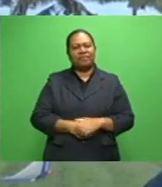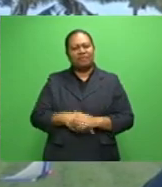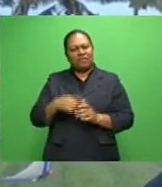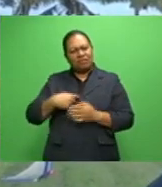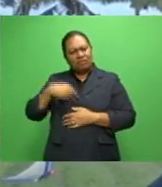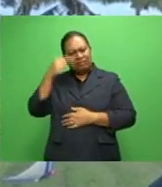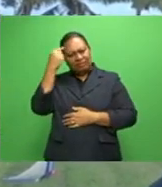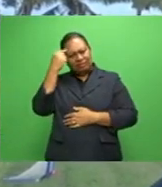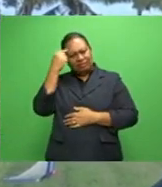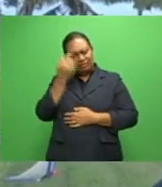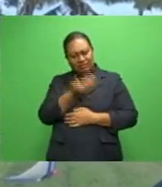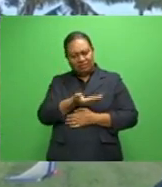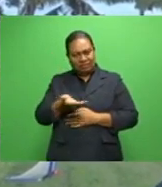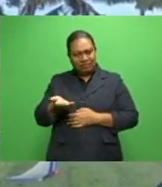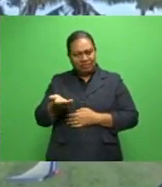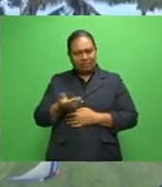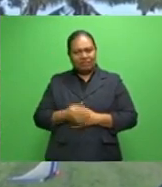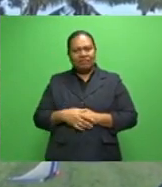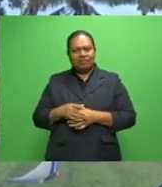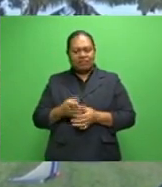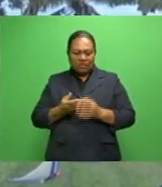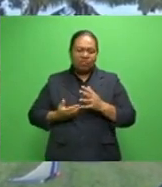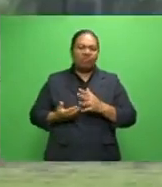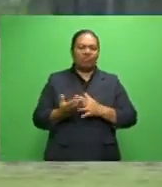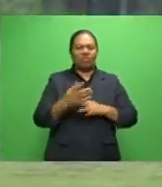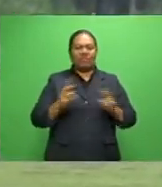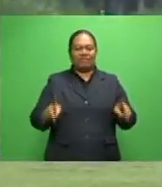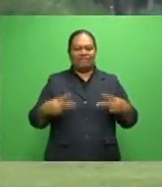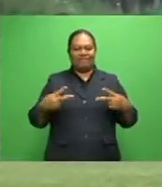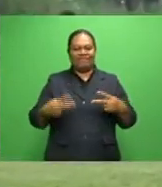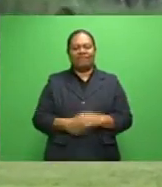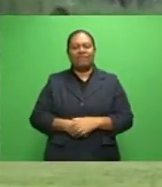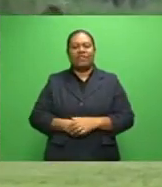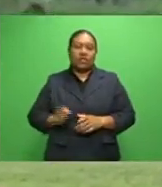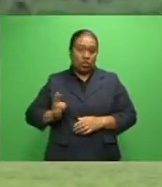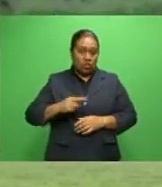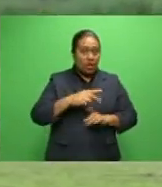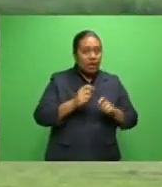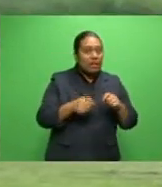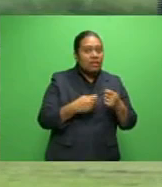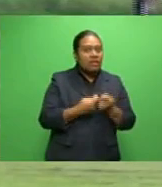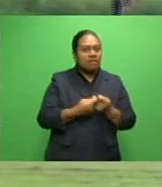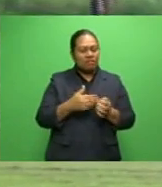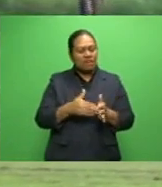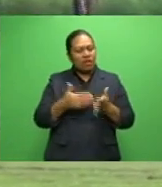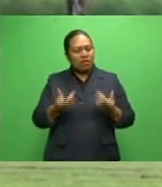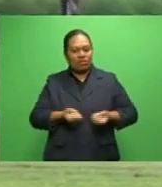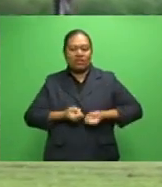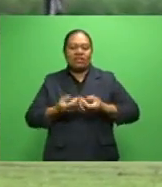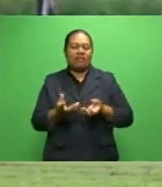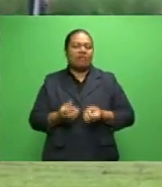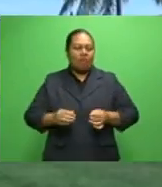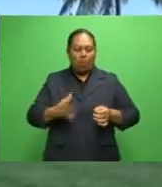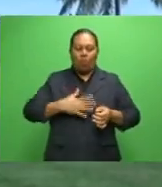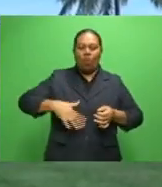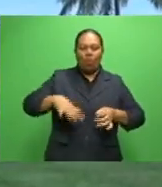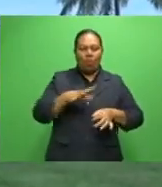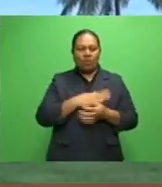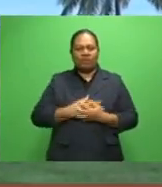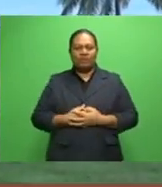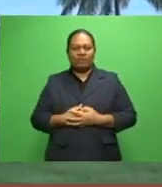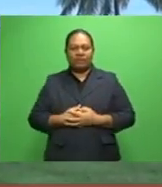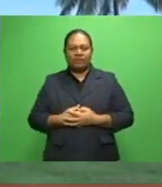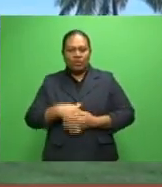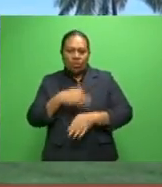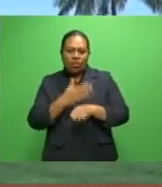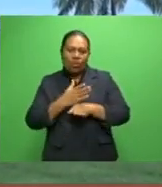will carry them through in the semifinal. These Rewa players know they'll have to give their all against Mba. We